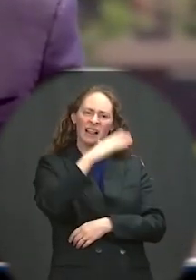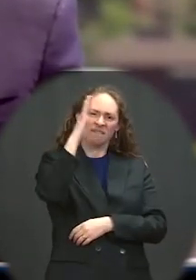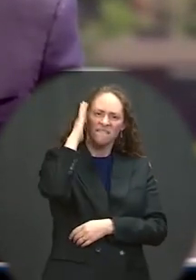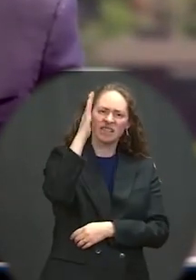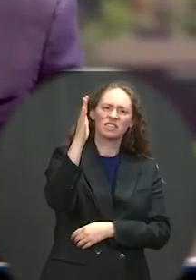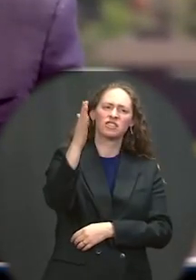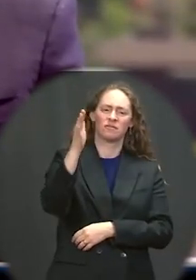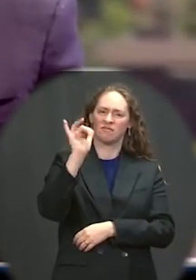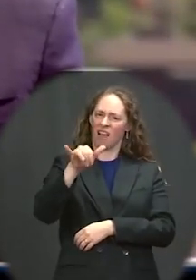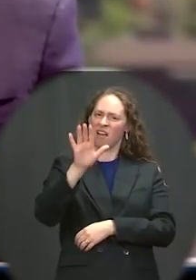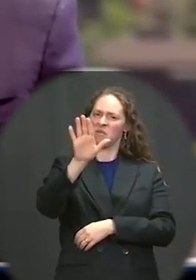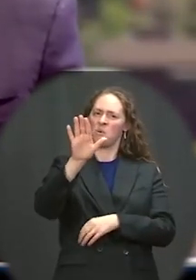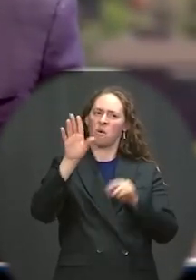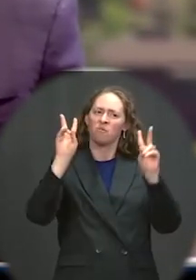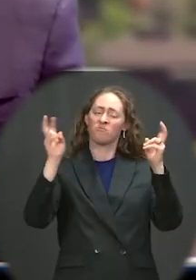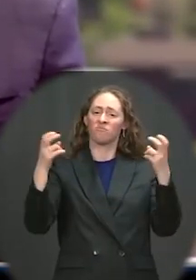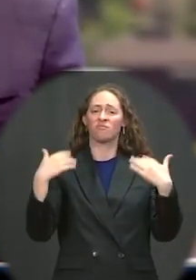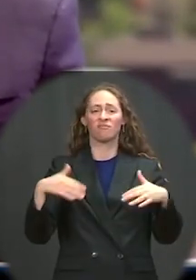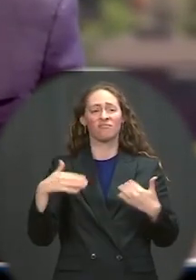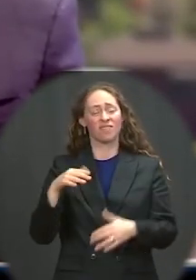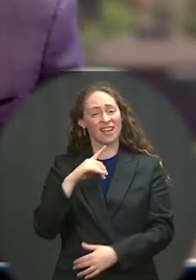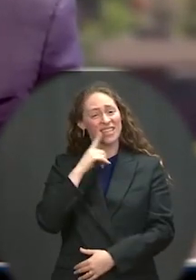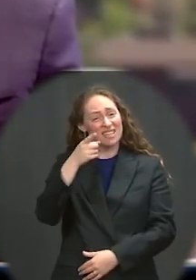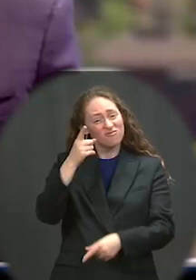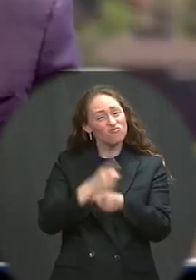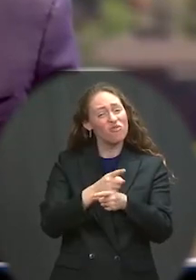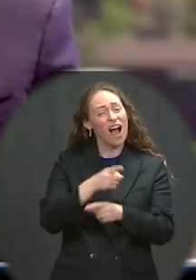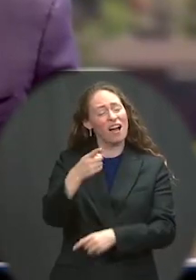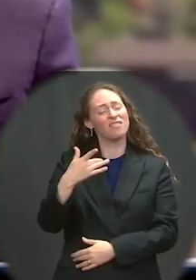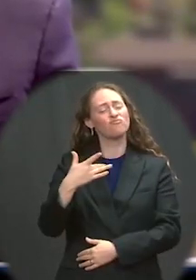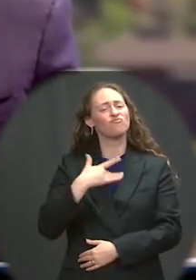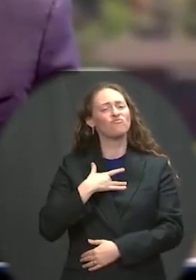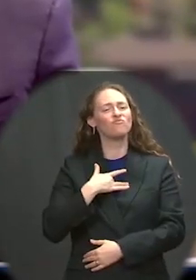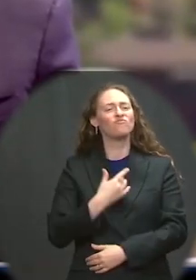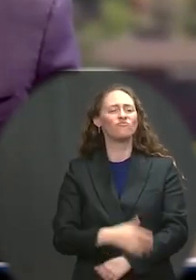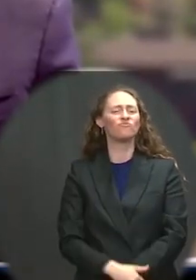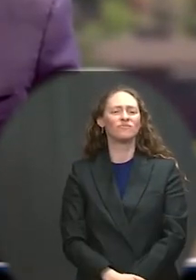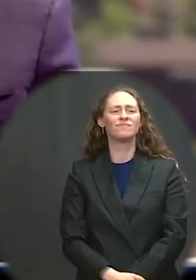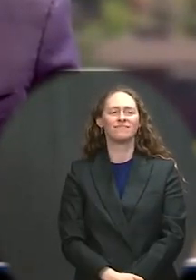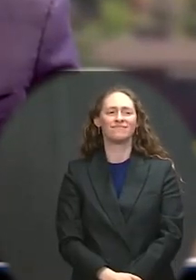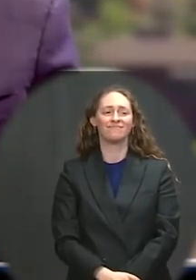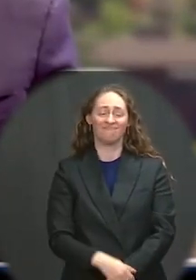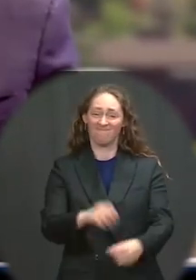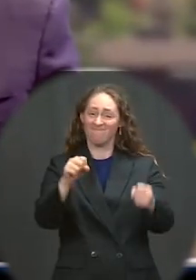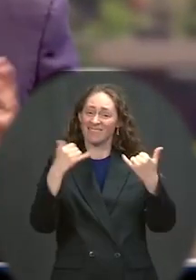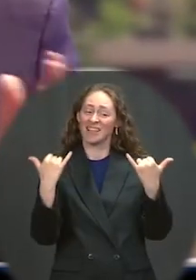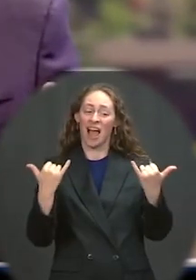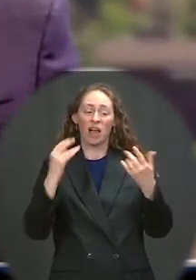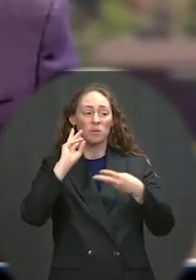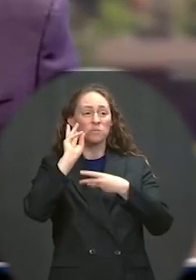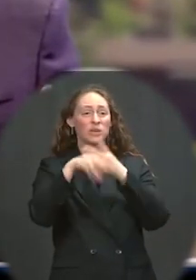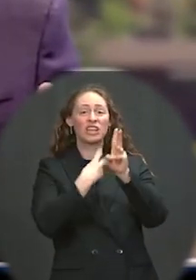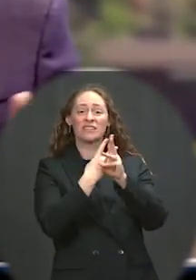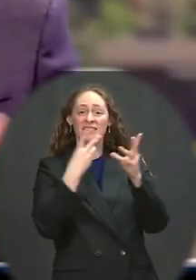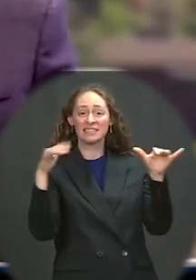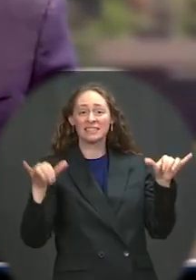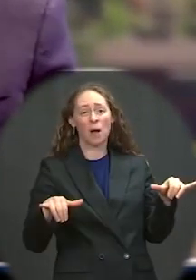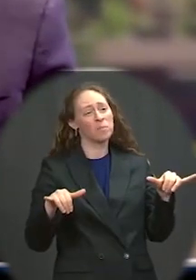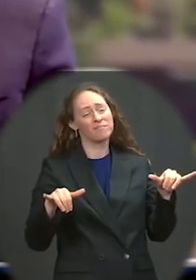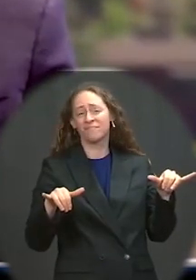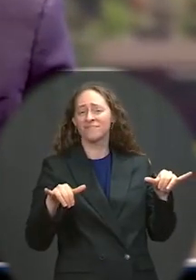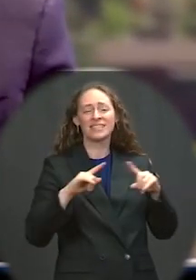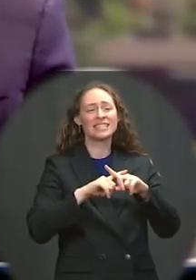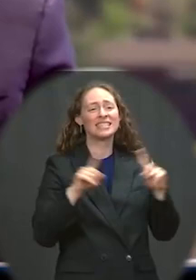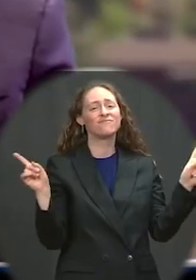that assertion is. The world is changing. We're at a significant inflection point in world